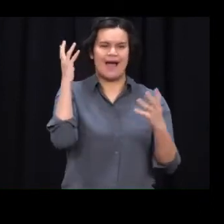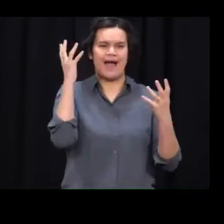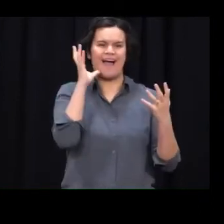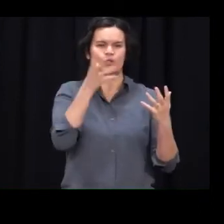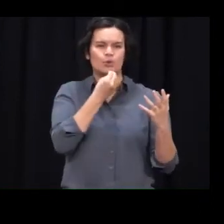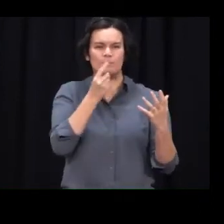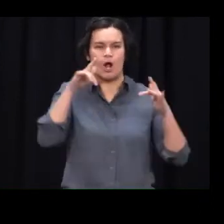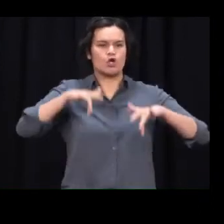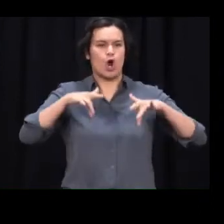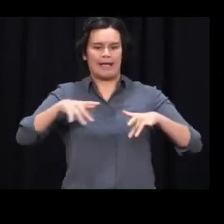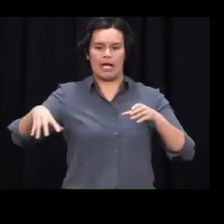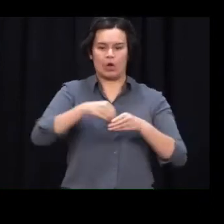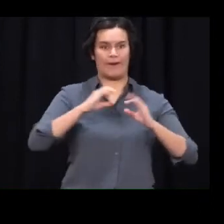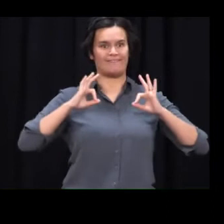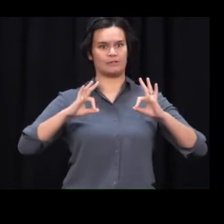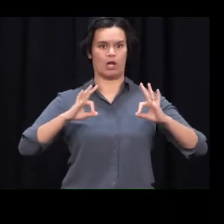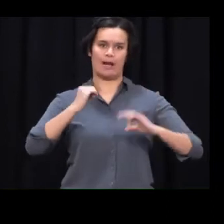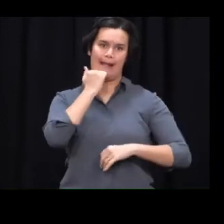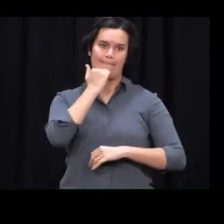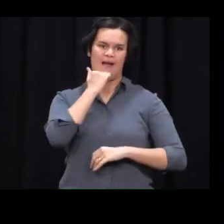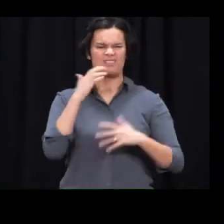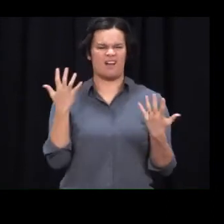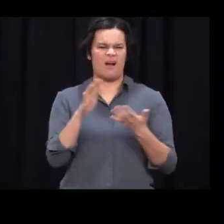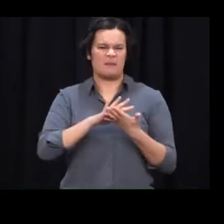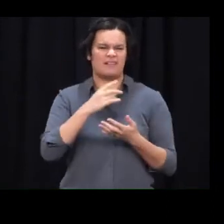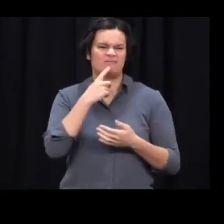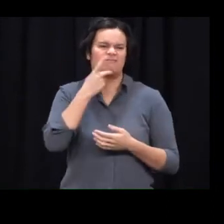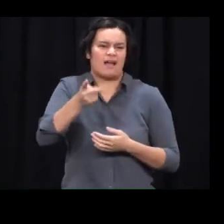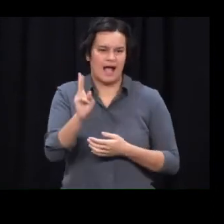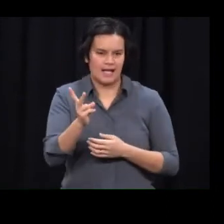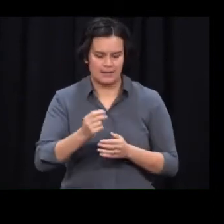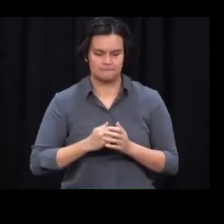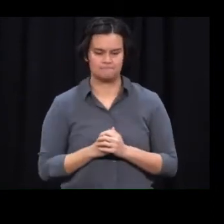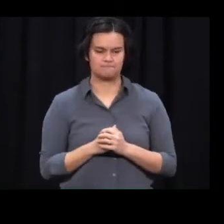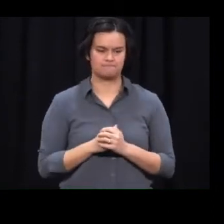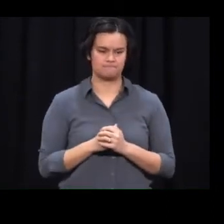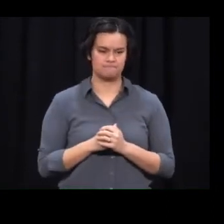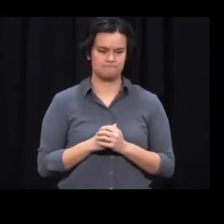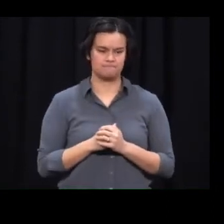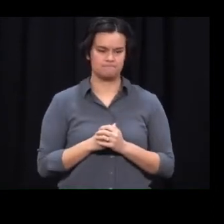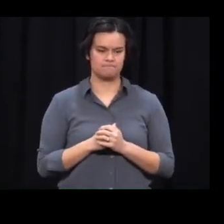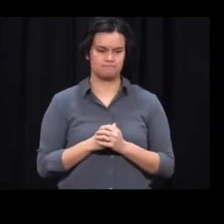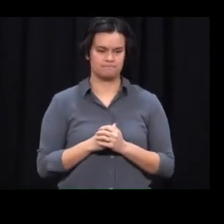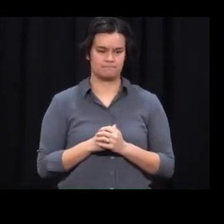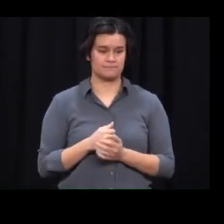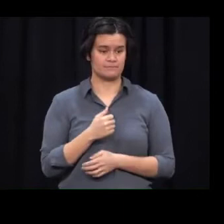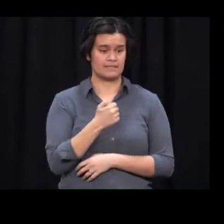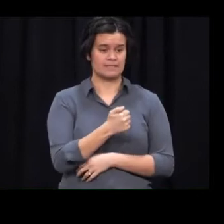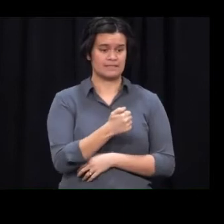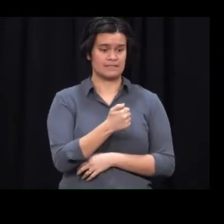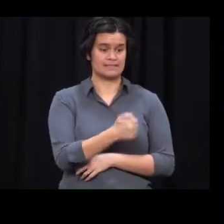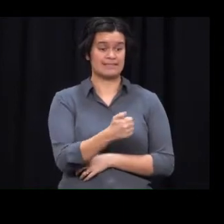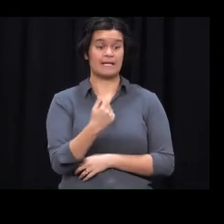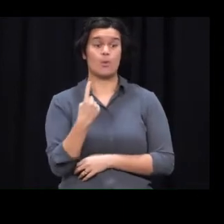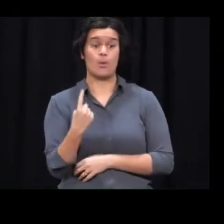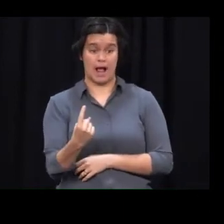Sixty-one of the cases are now confirmed as part of the Auckland cluster, with the remaining 11 under investigation to confirm